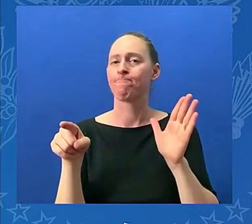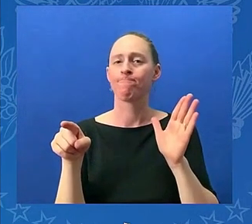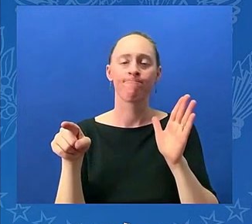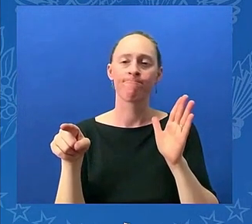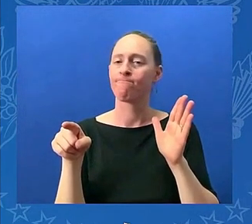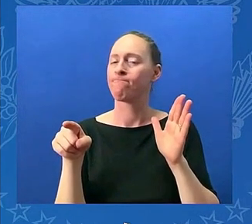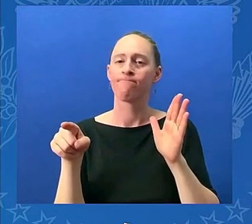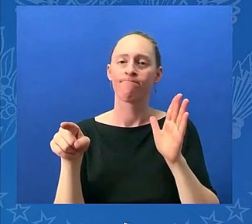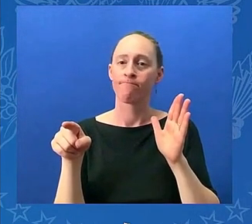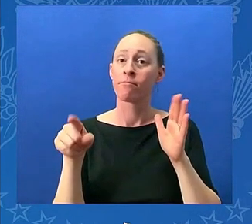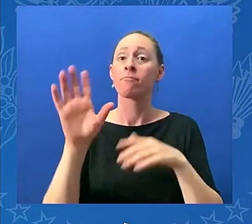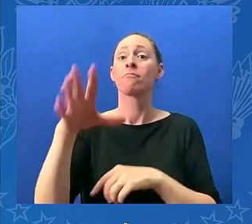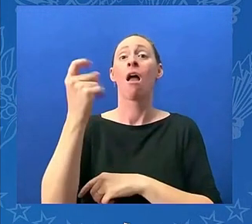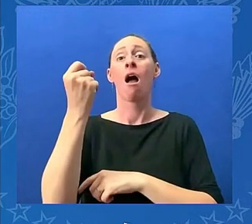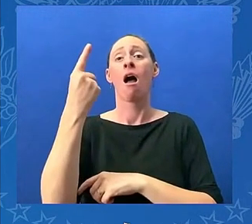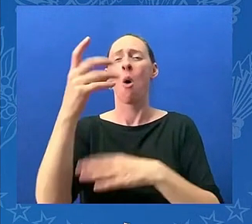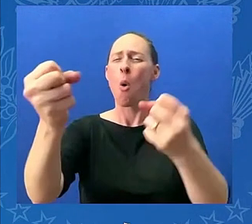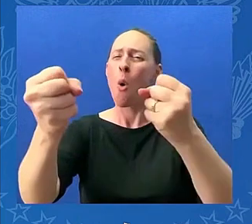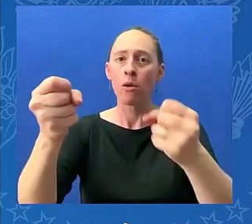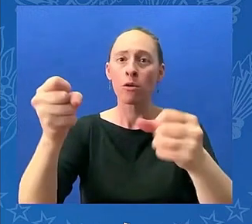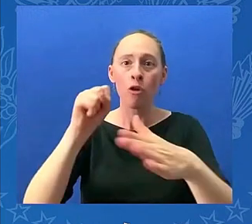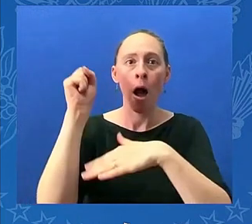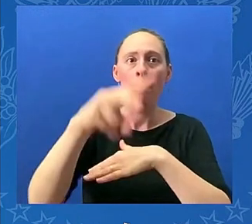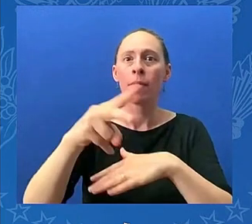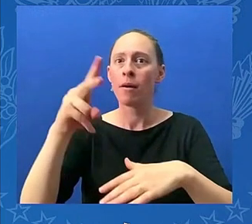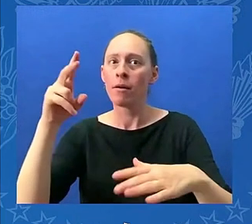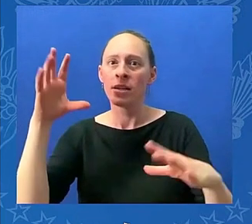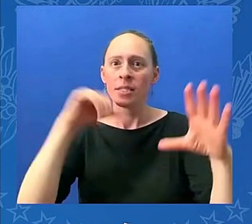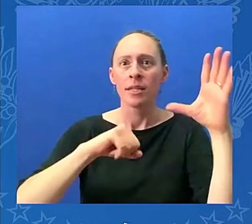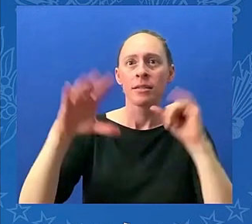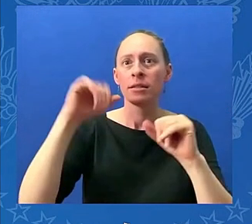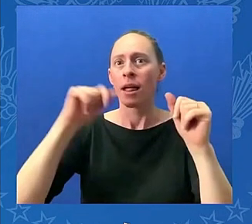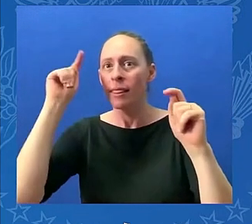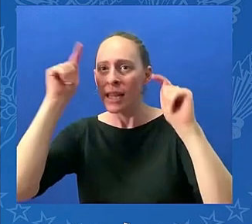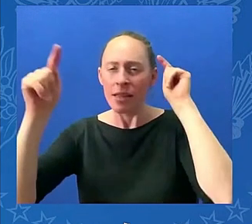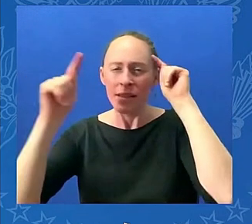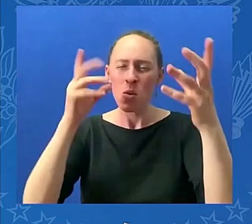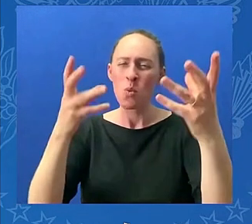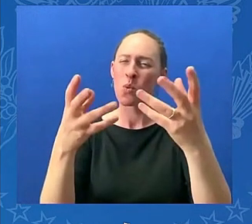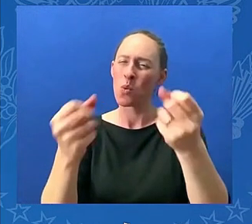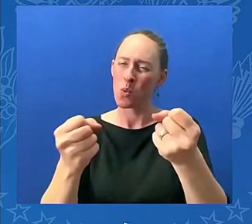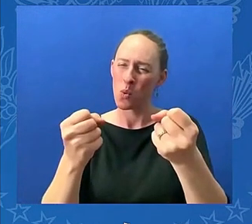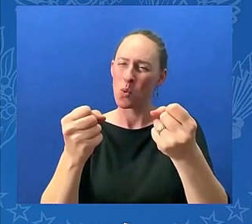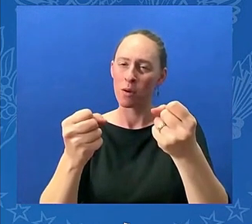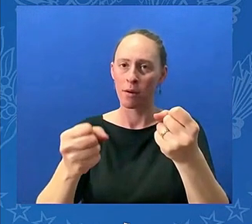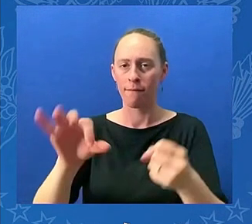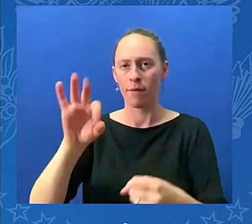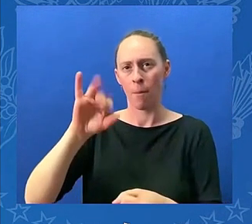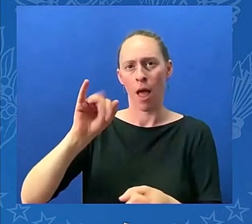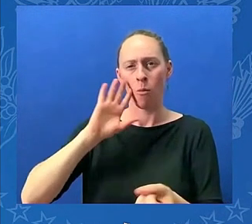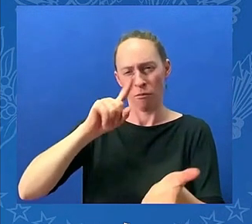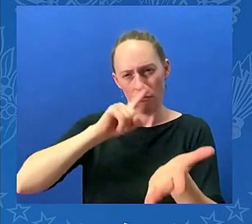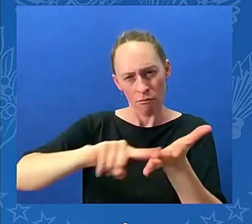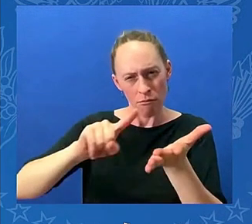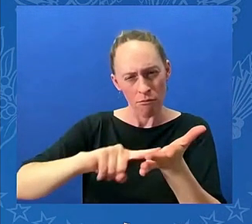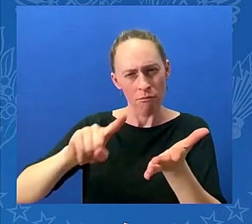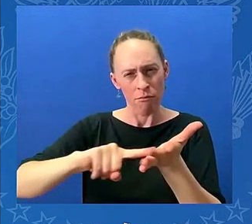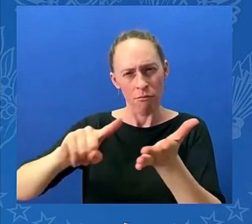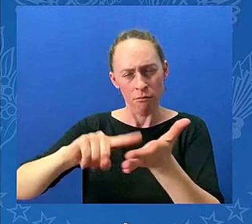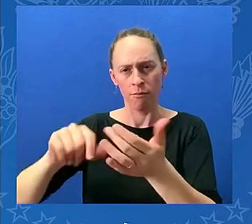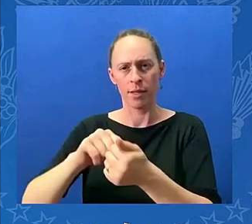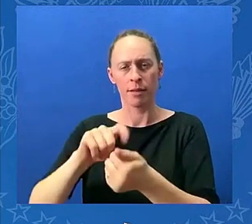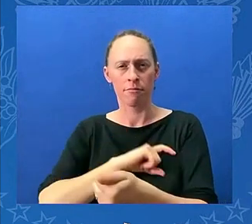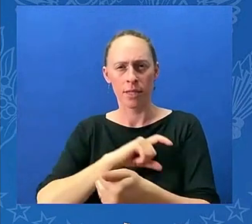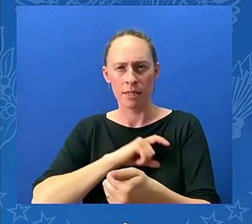affiliations. Let the FBI do their job and their partner agencies do their job. I'm instructed that this investigation be